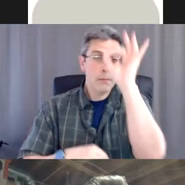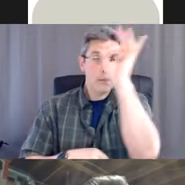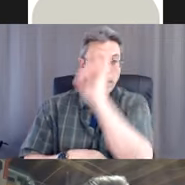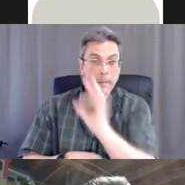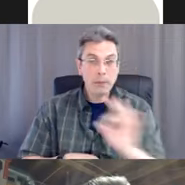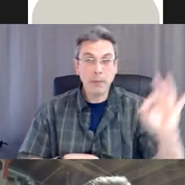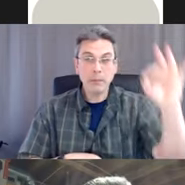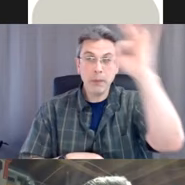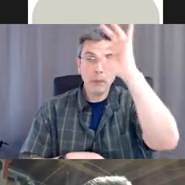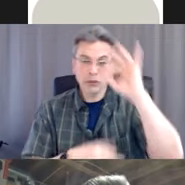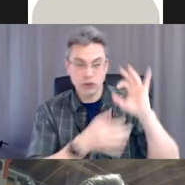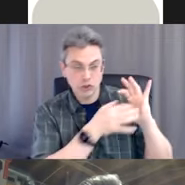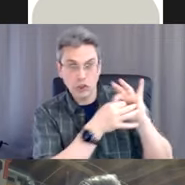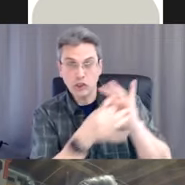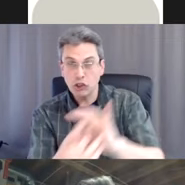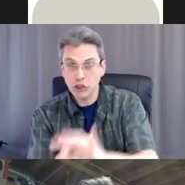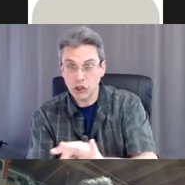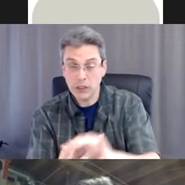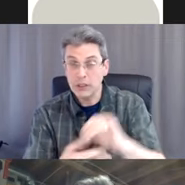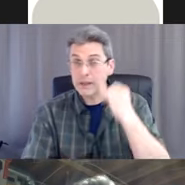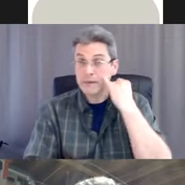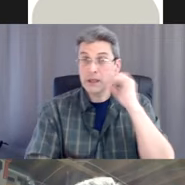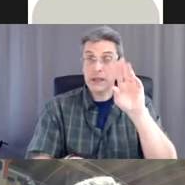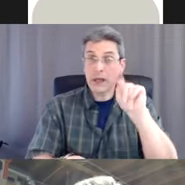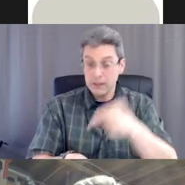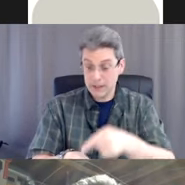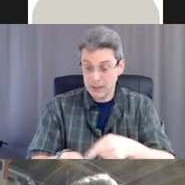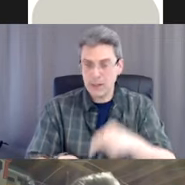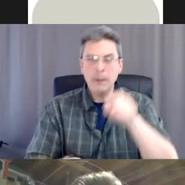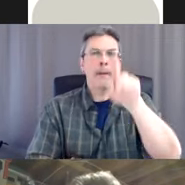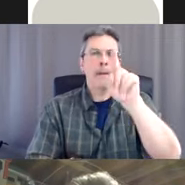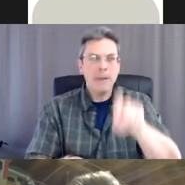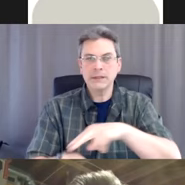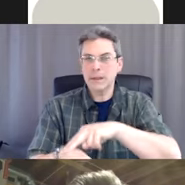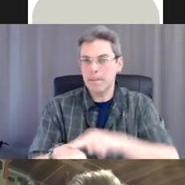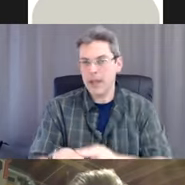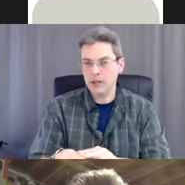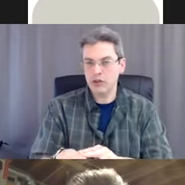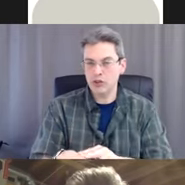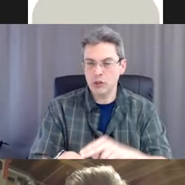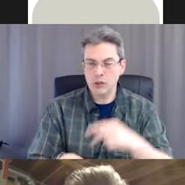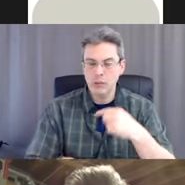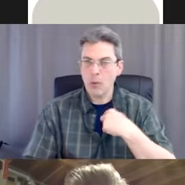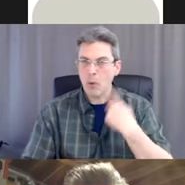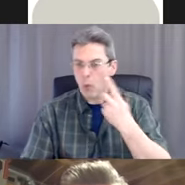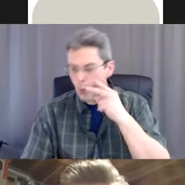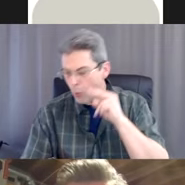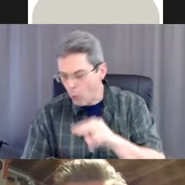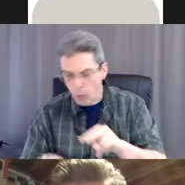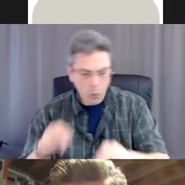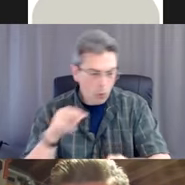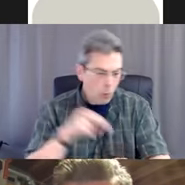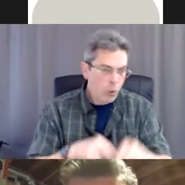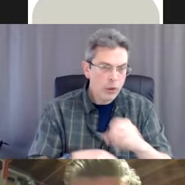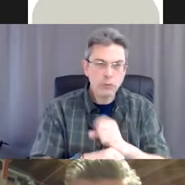If you've got cuts in your hand, make sure that you cover those cuts. So I'm always very conscientious of trying to not